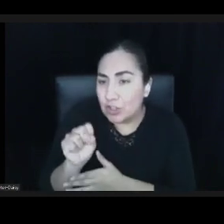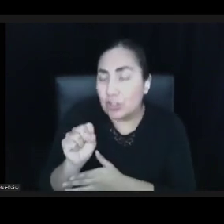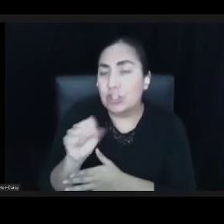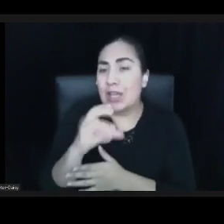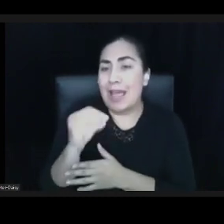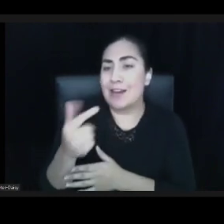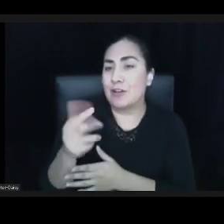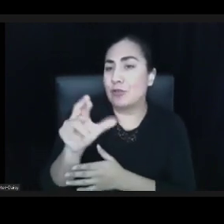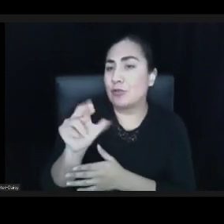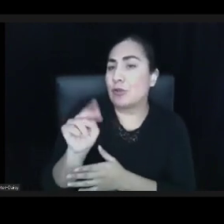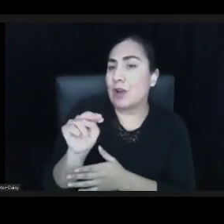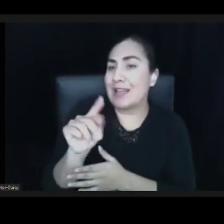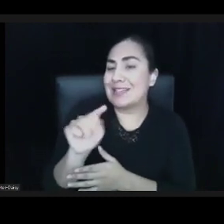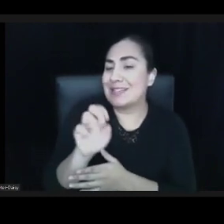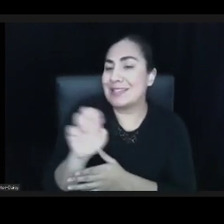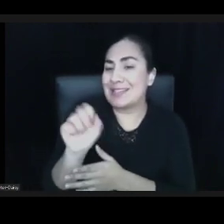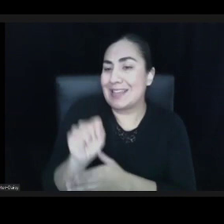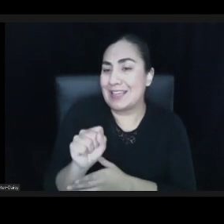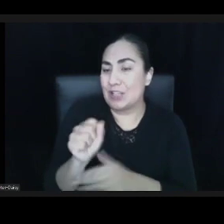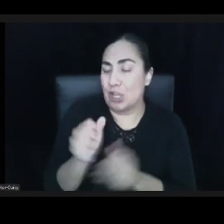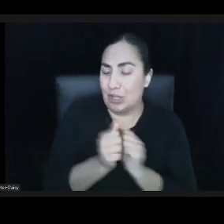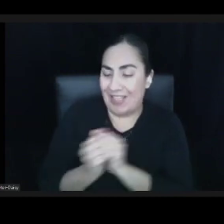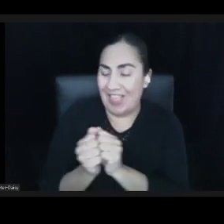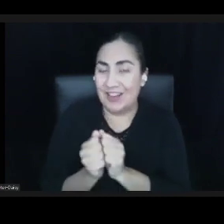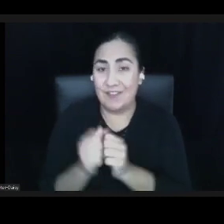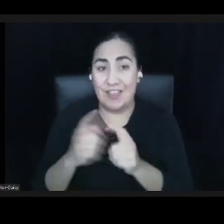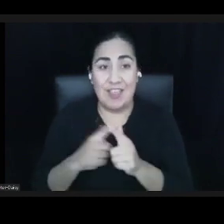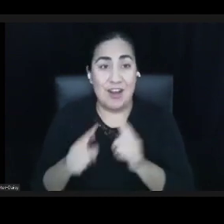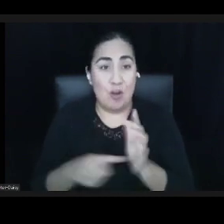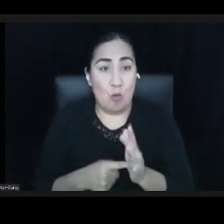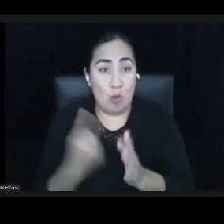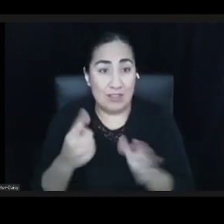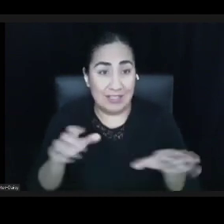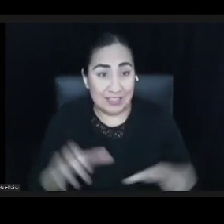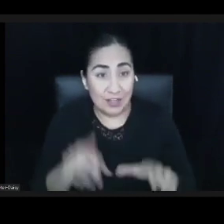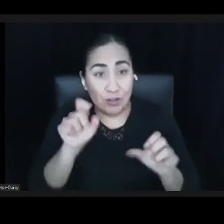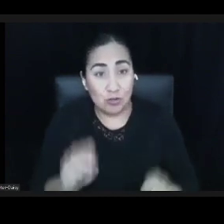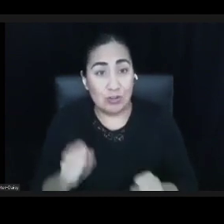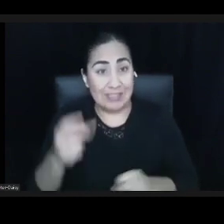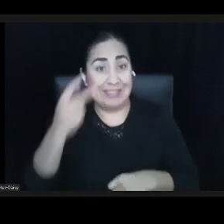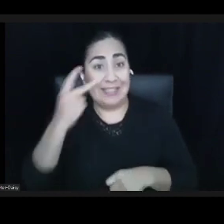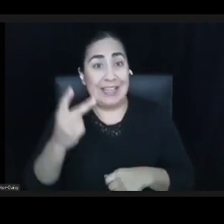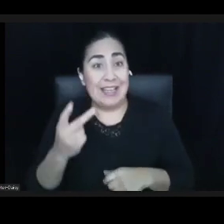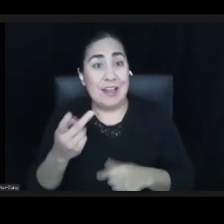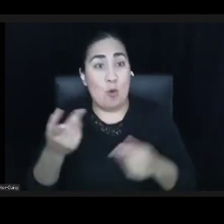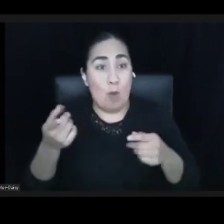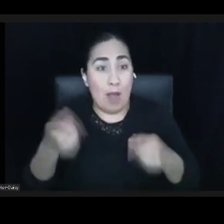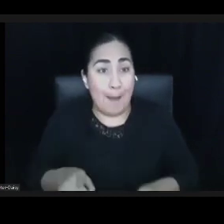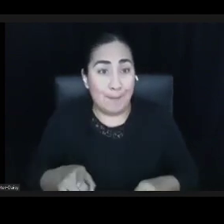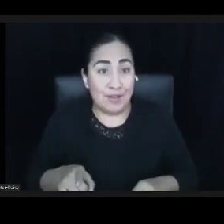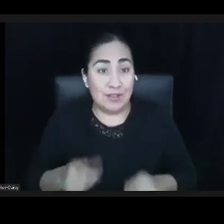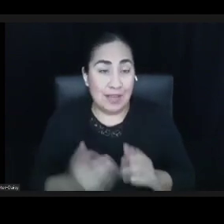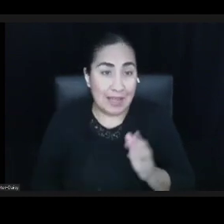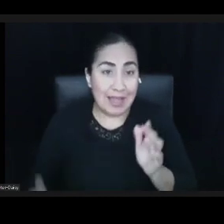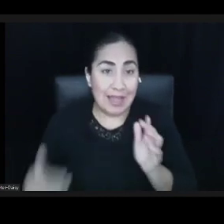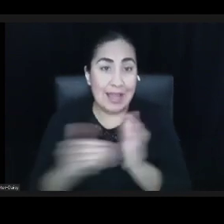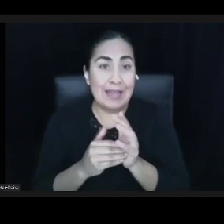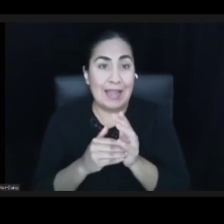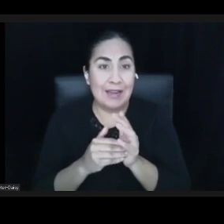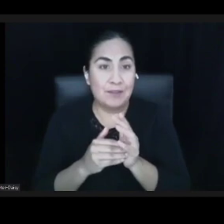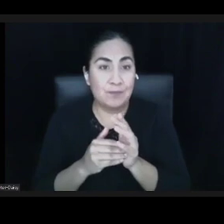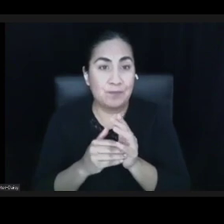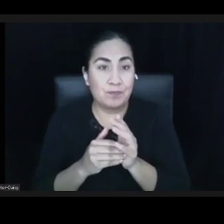that's done, more space is created in the putting of that together and having that to happen to, again, build on Dana's earlier